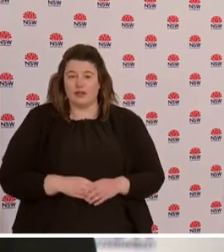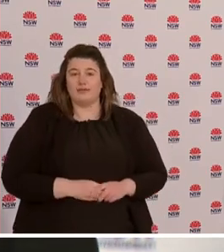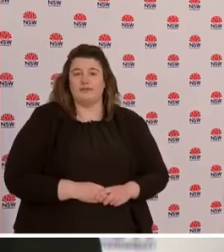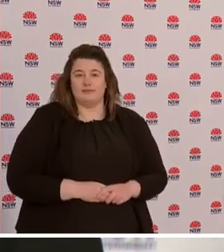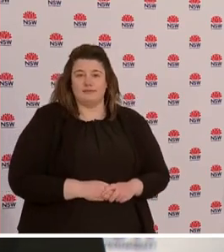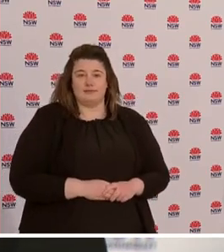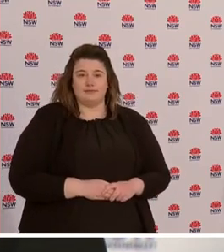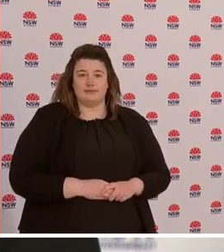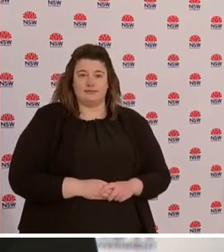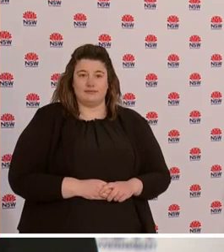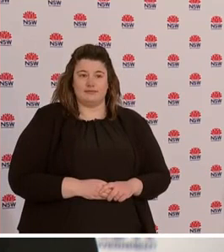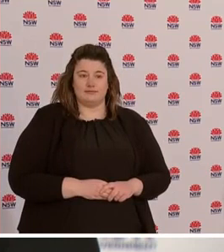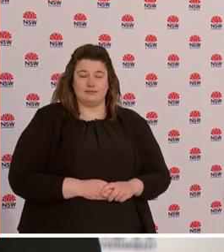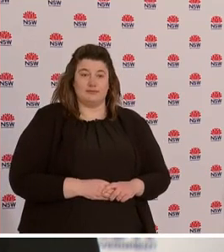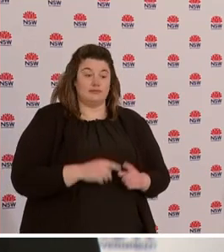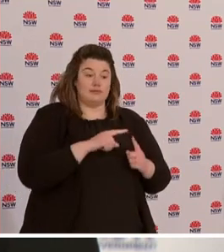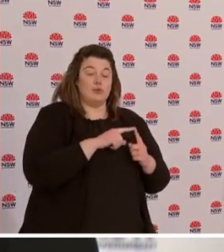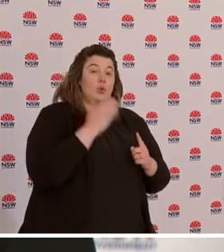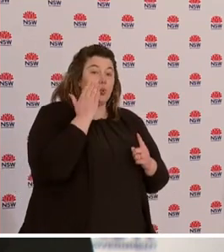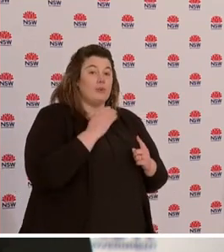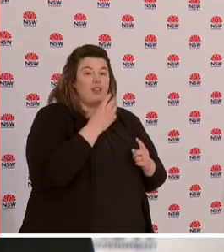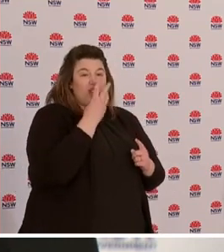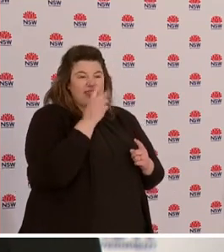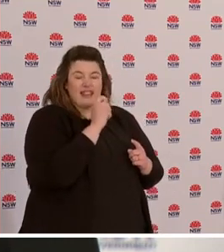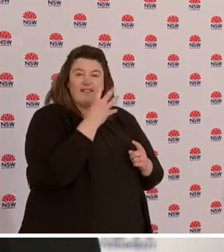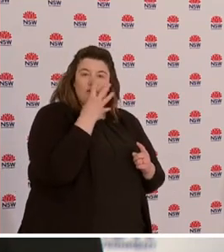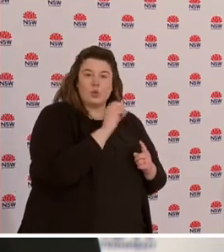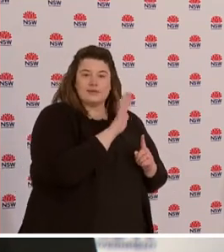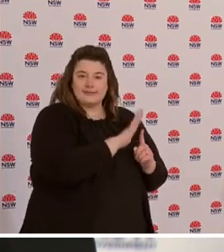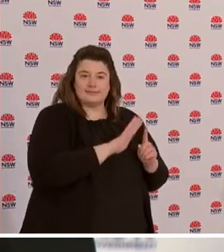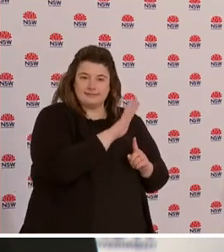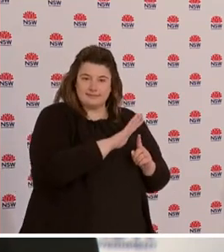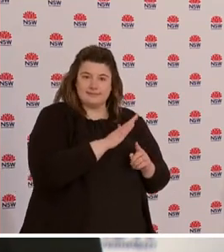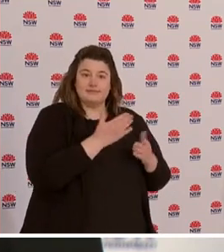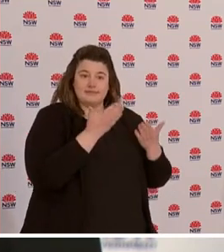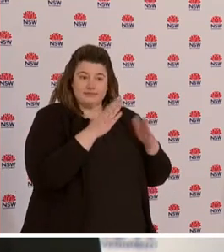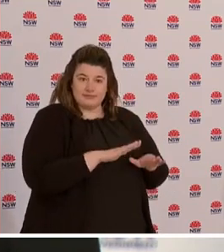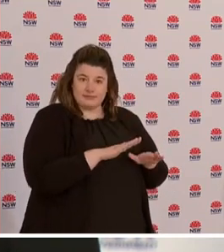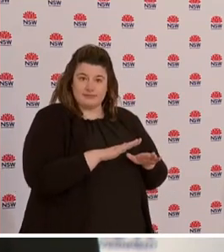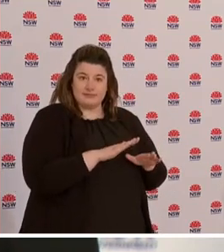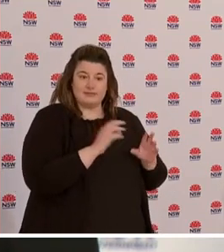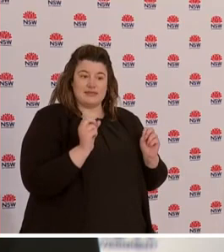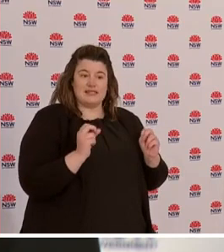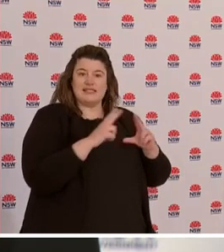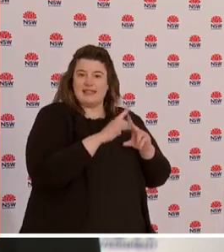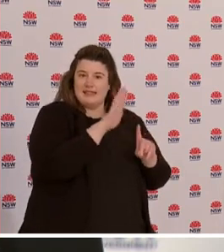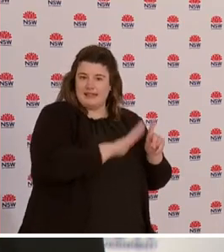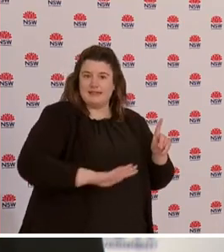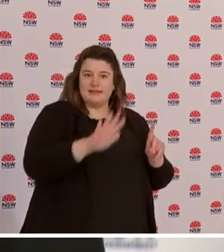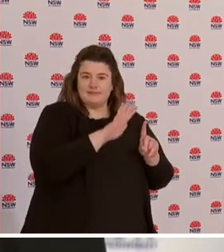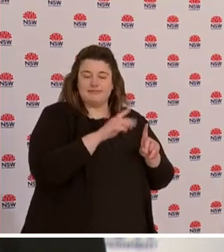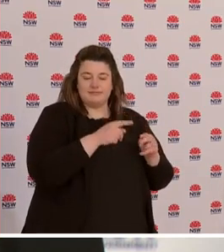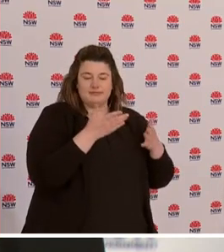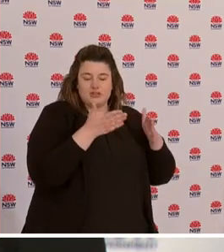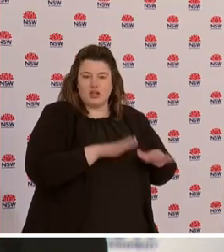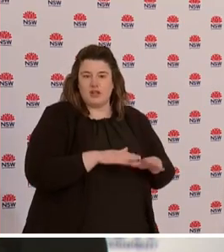A woman in her late 30s died from the Sydney CDB area has died and a woman in her